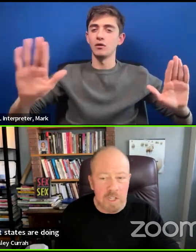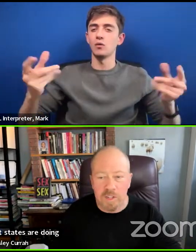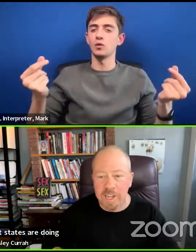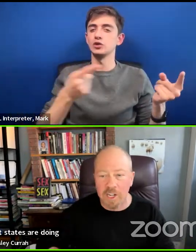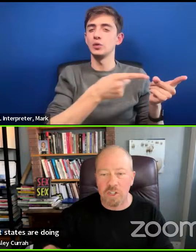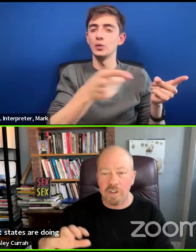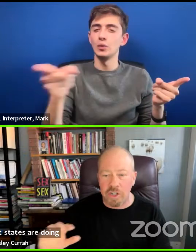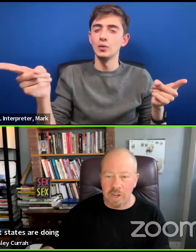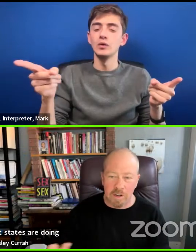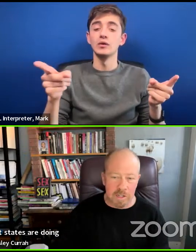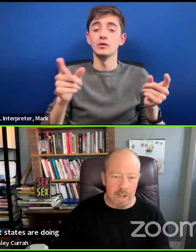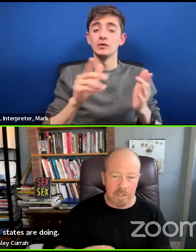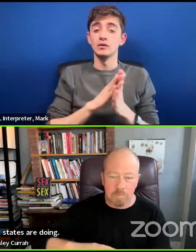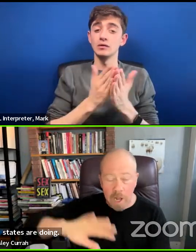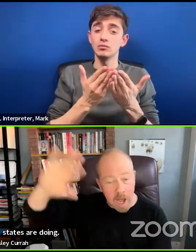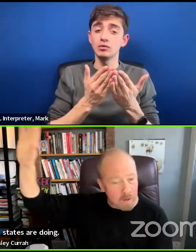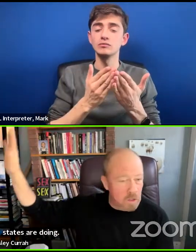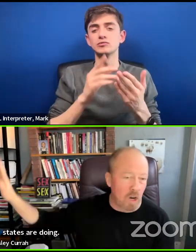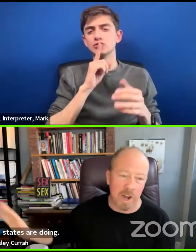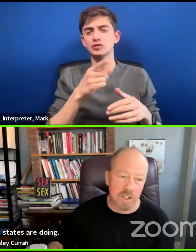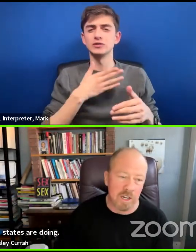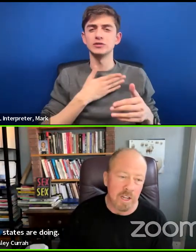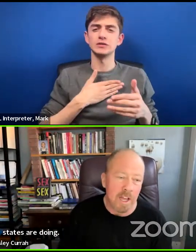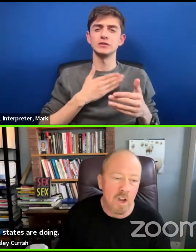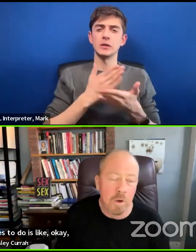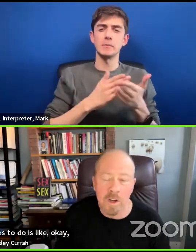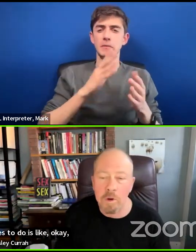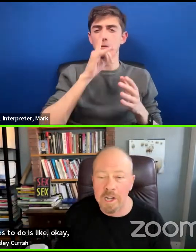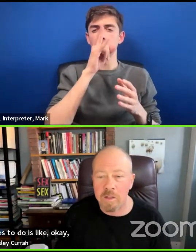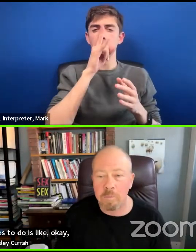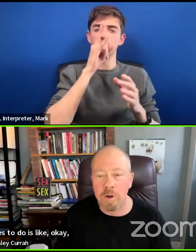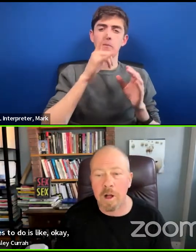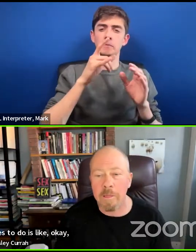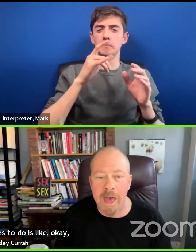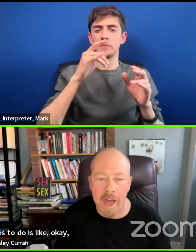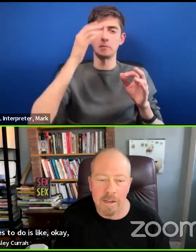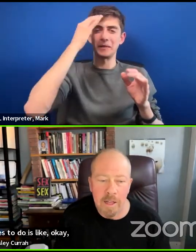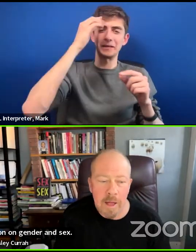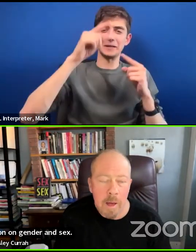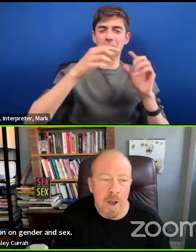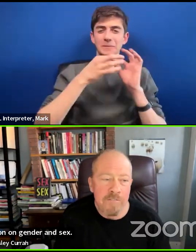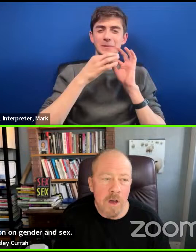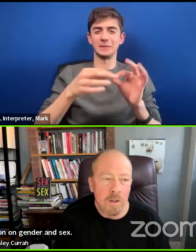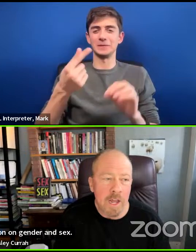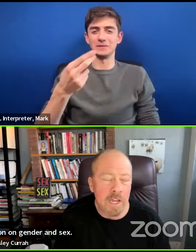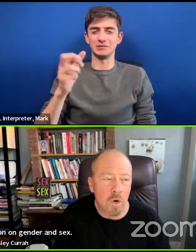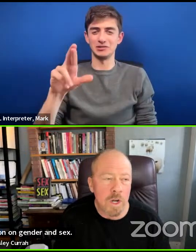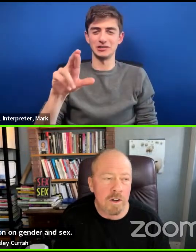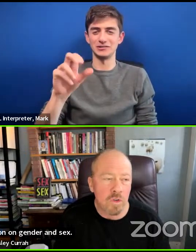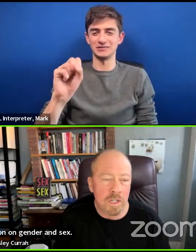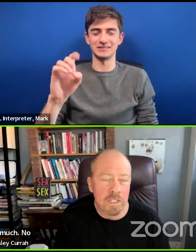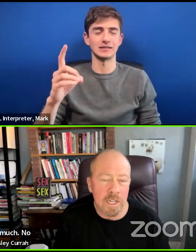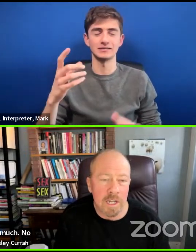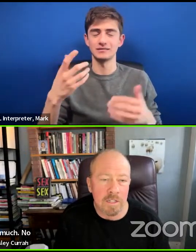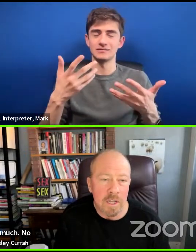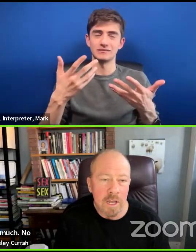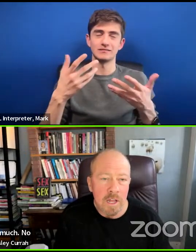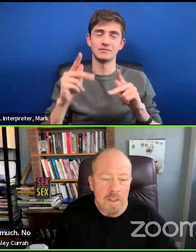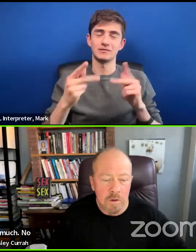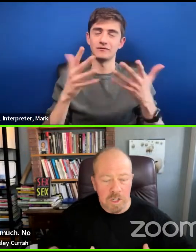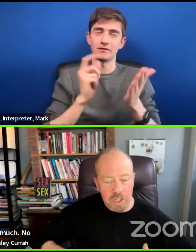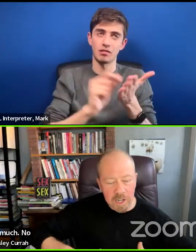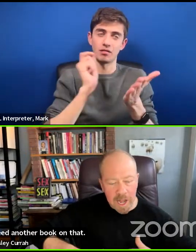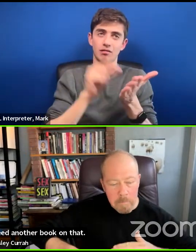okay, there's so much sophistication on gender and sex, blah, there's so much. No one, no one needed another book on that. But I felt like in queer and trans studies,